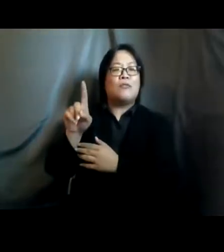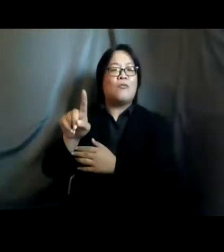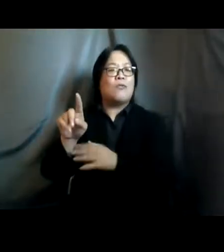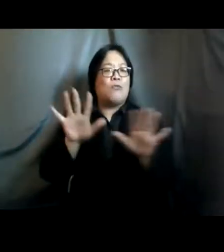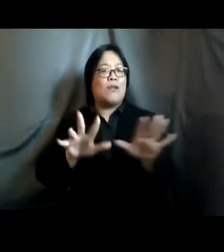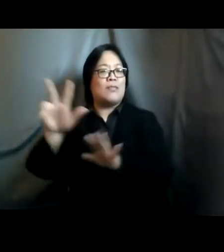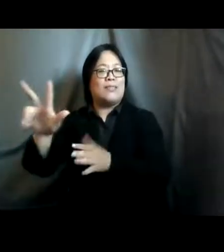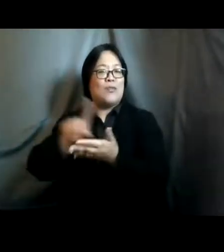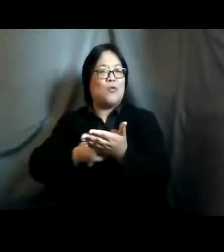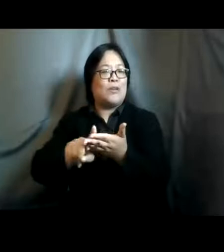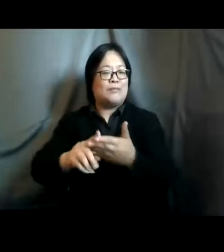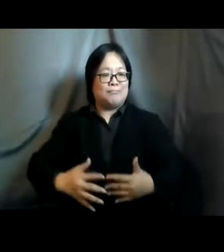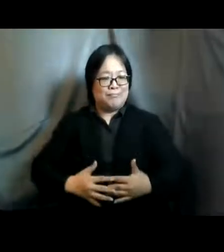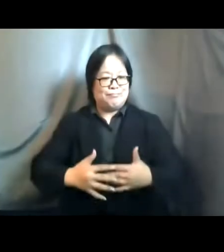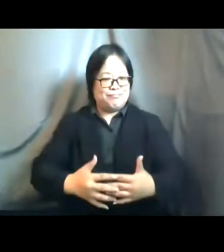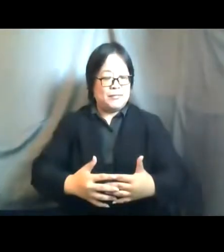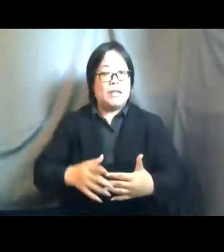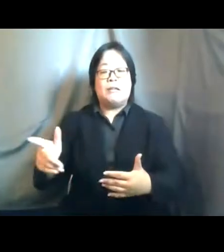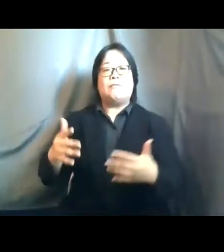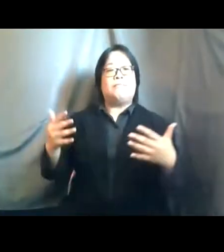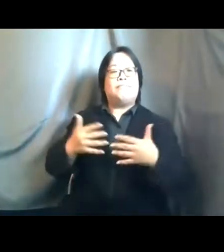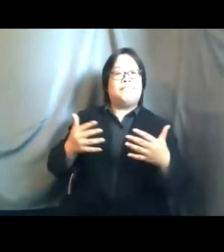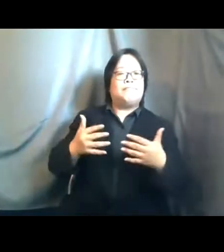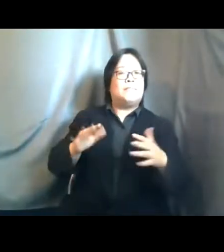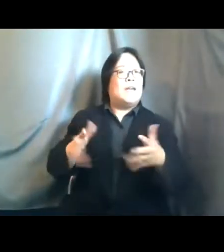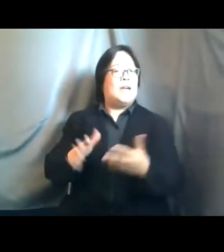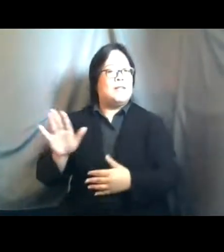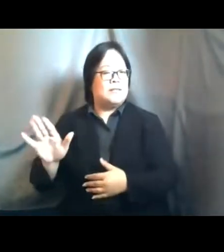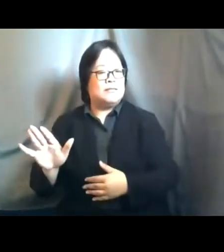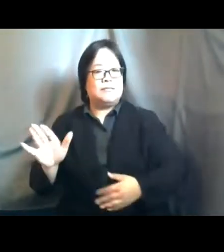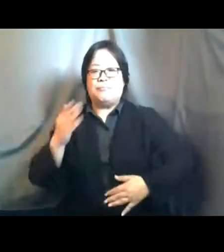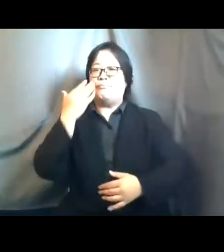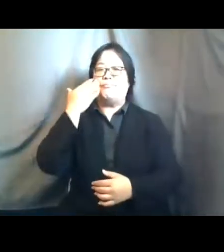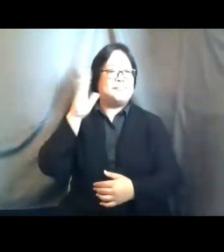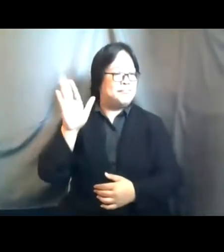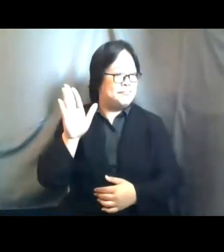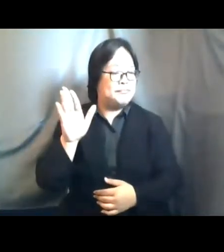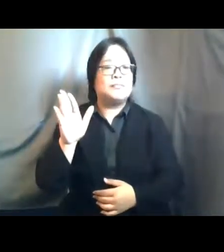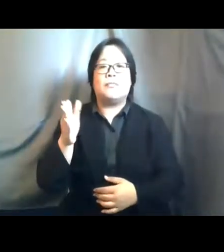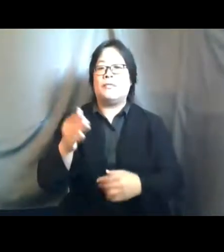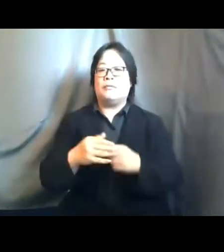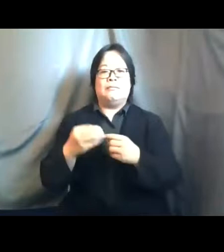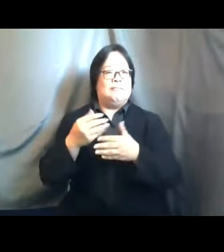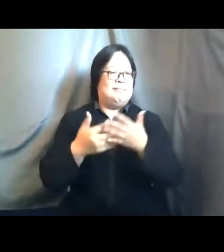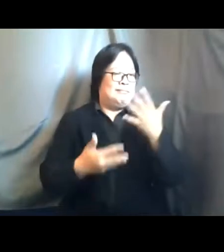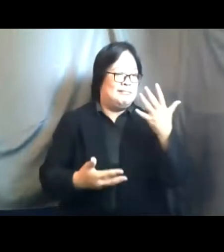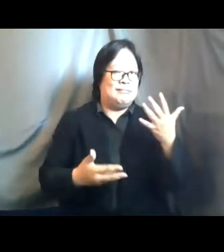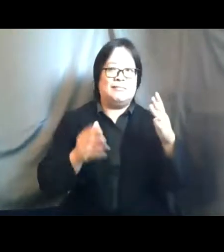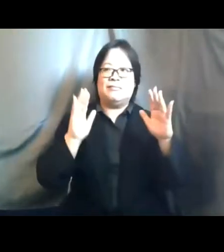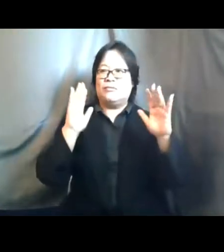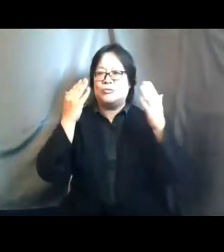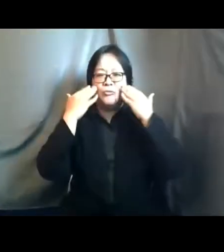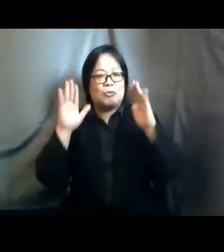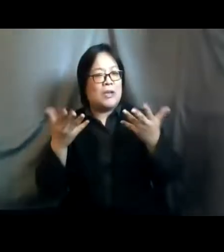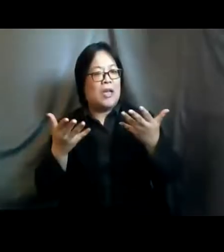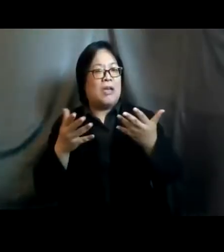and she was scared and she explained how she she was like unknown of um all of these and had no idea of uh comprehensive